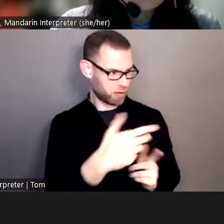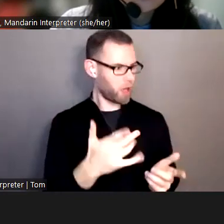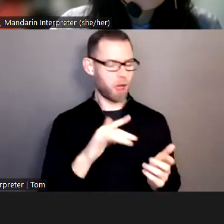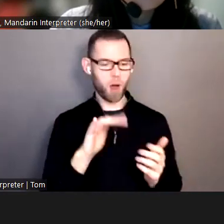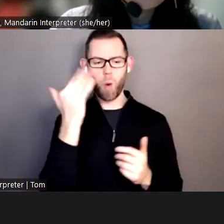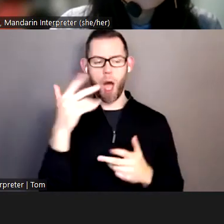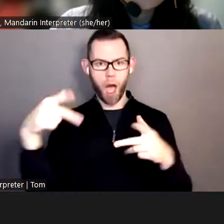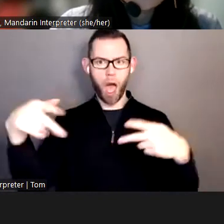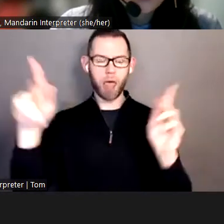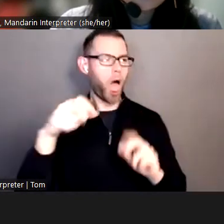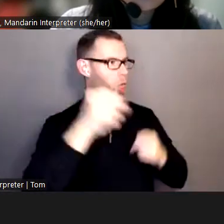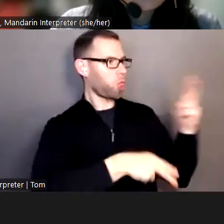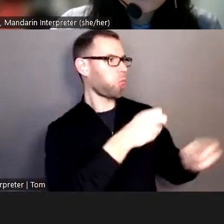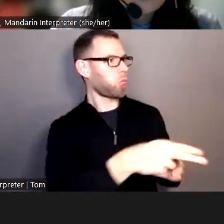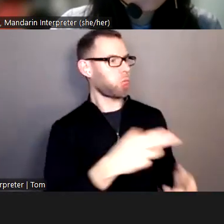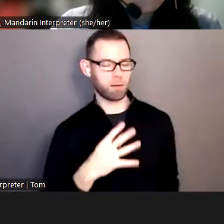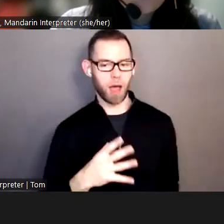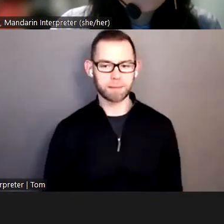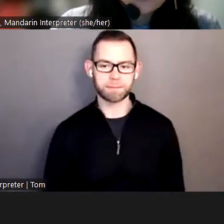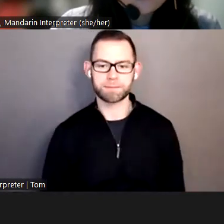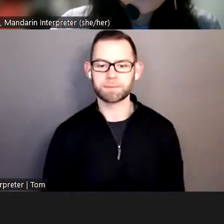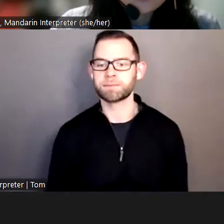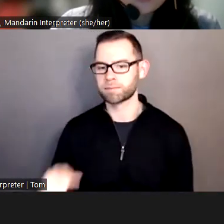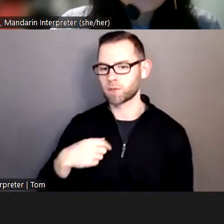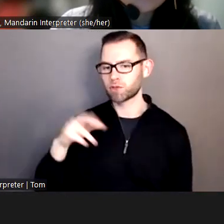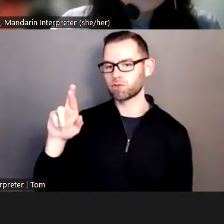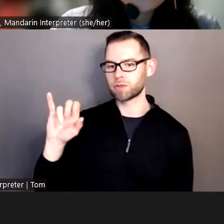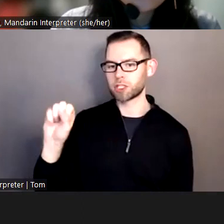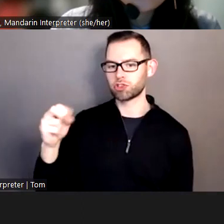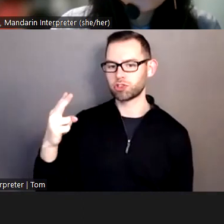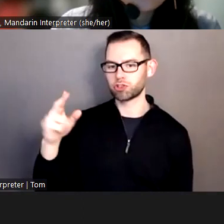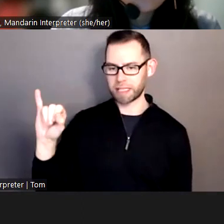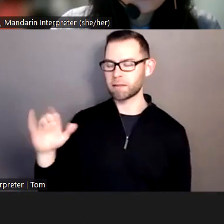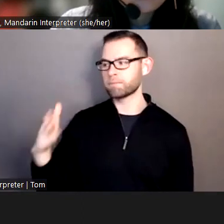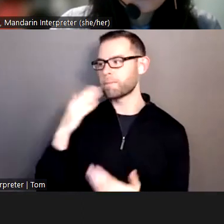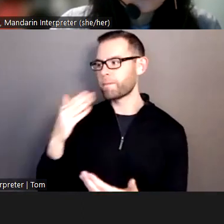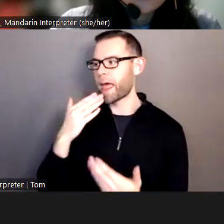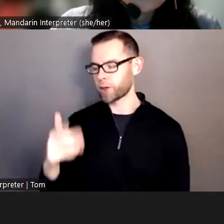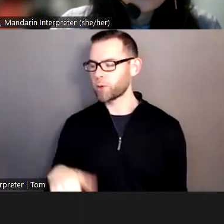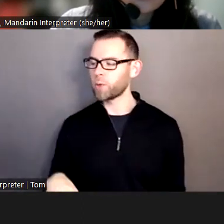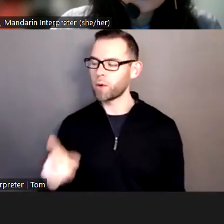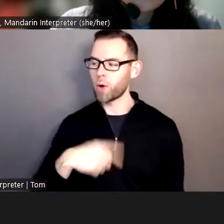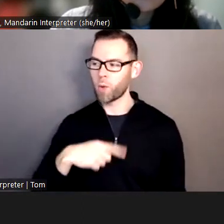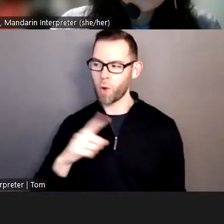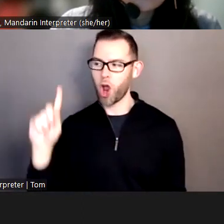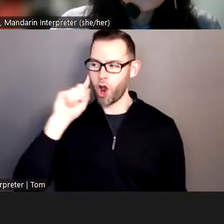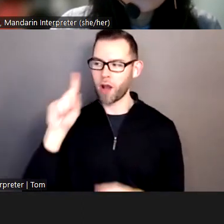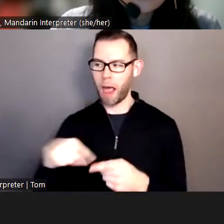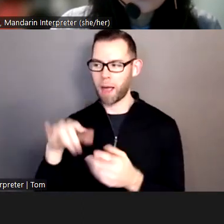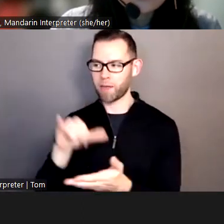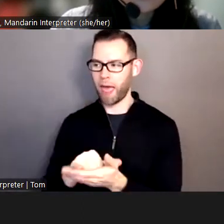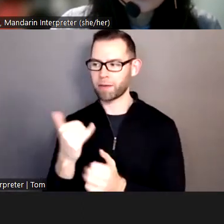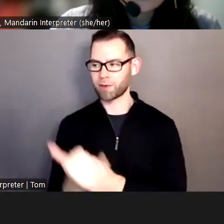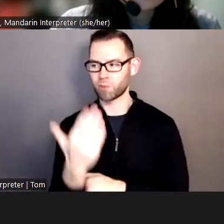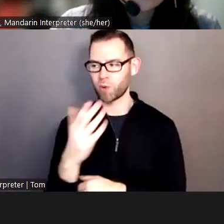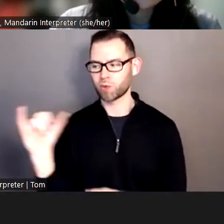Thank you, Ms. Martinez. As we heard about the site in Lynn earlier this morning as well. So thank you